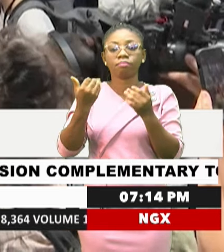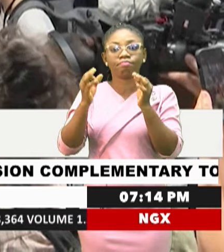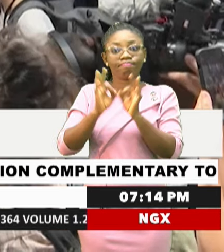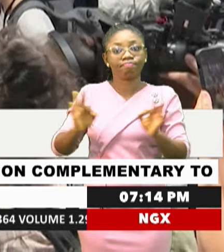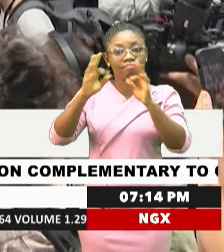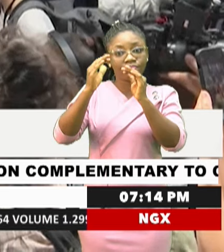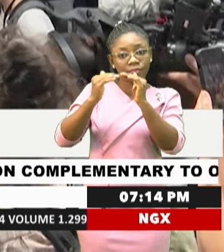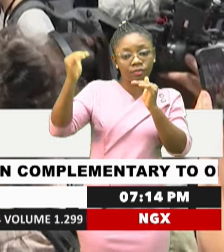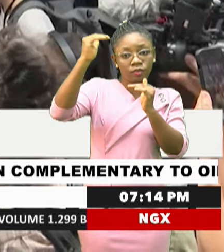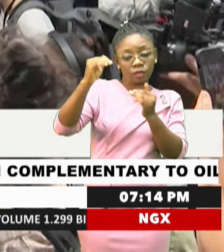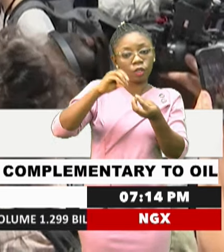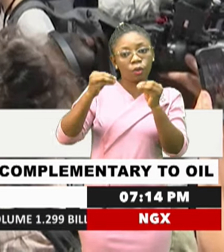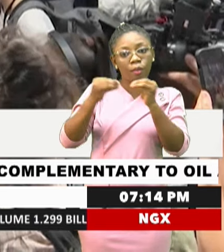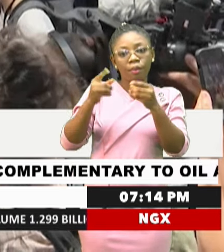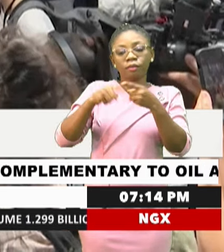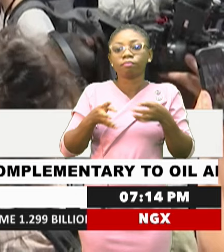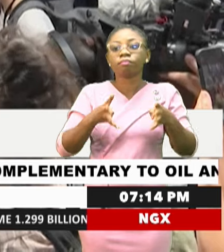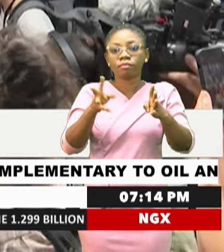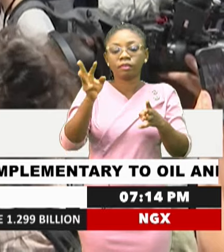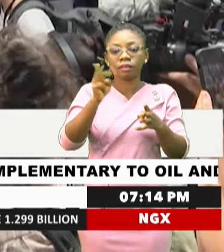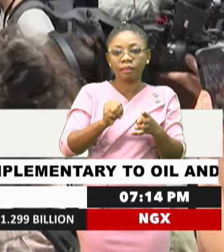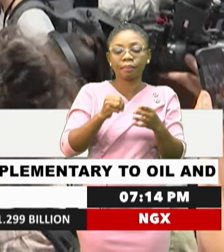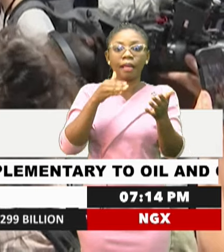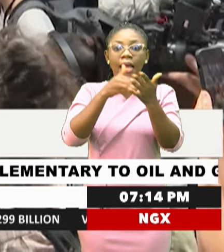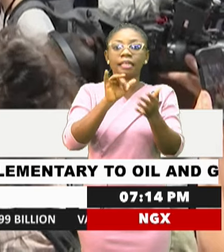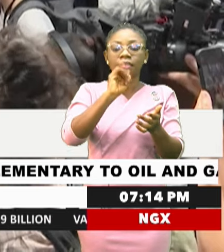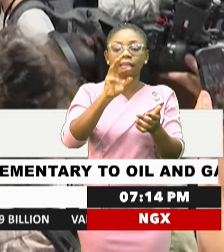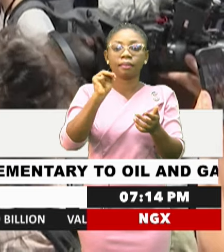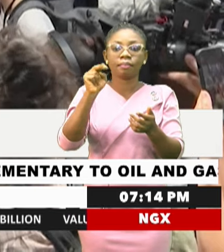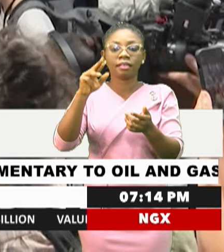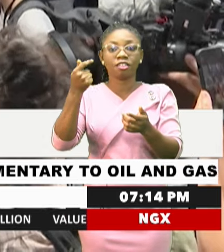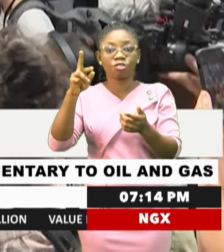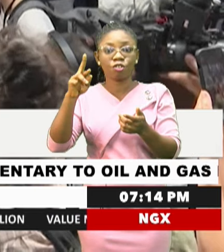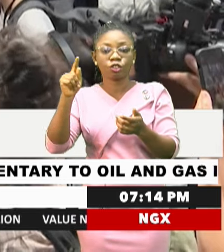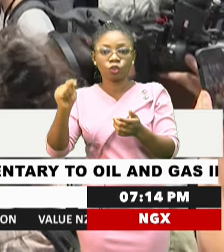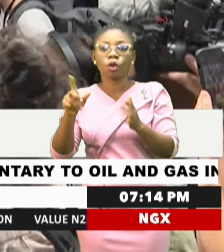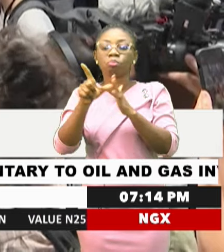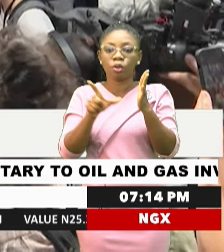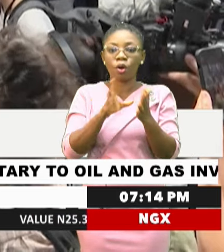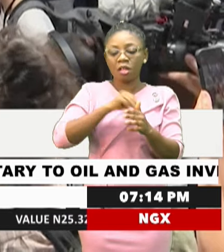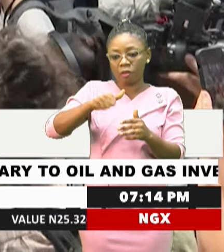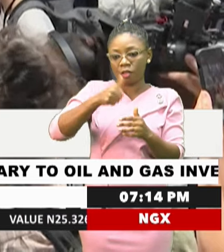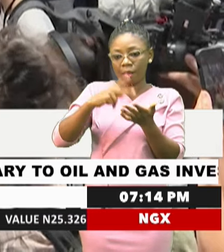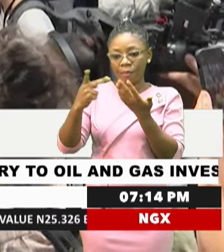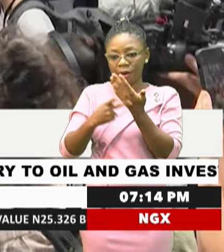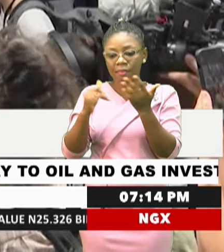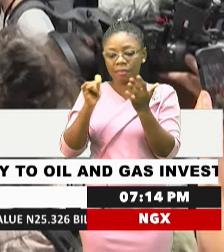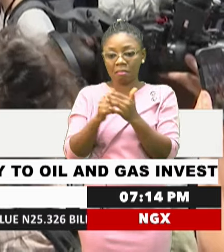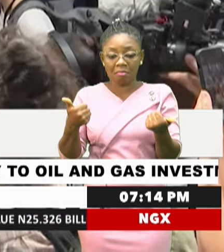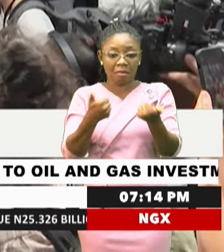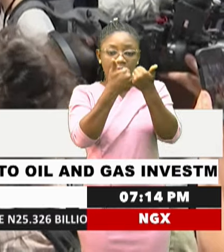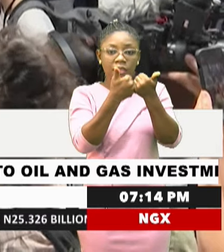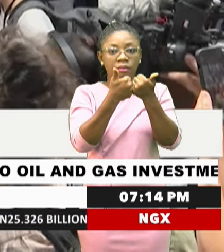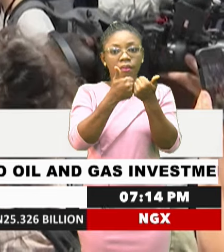it to implement its anti-immigration law and order programme. The election is shaping up as a clash between the RN